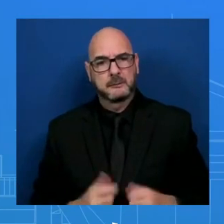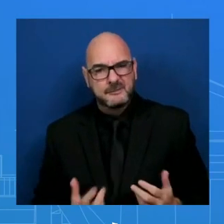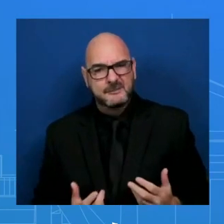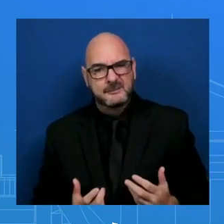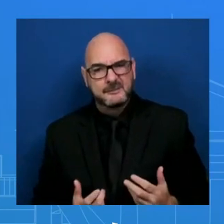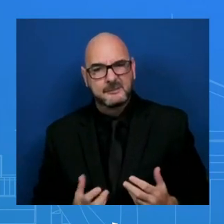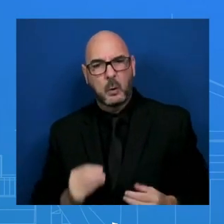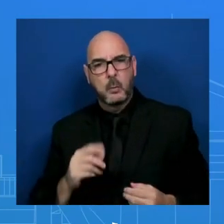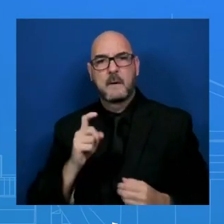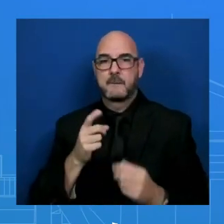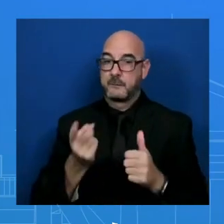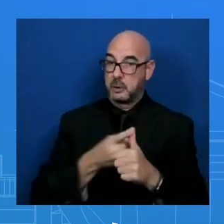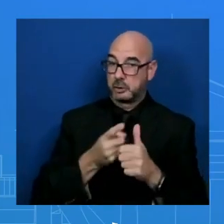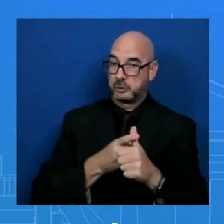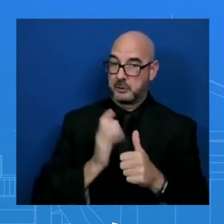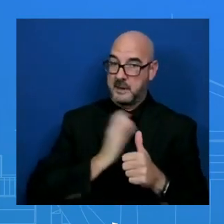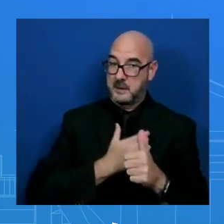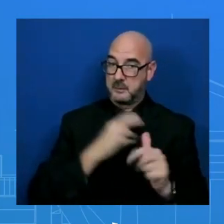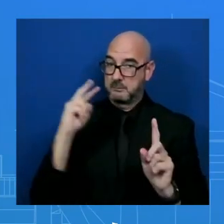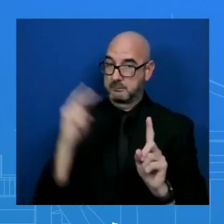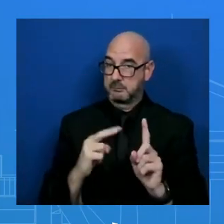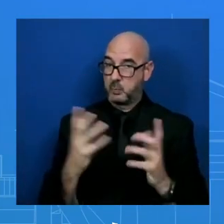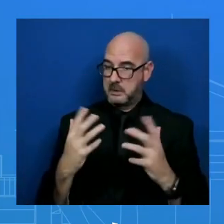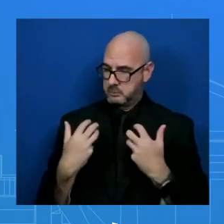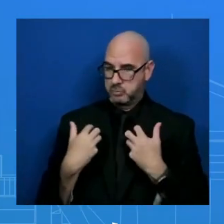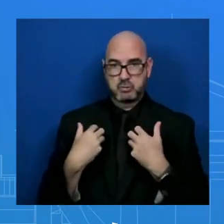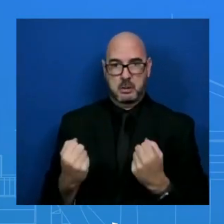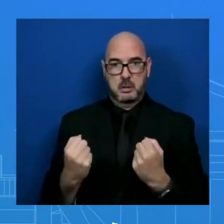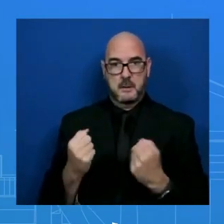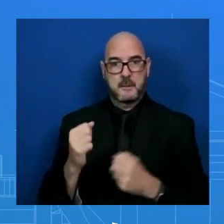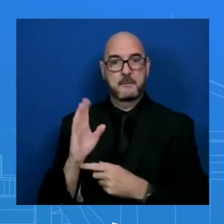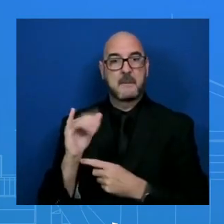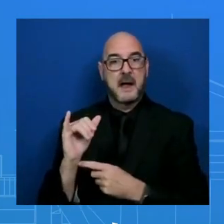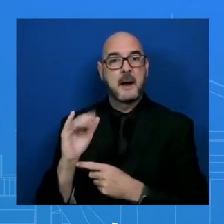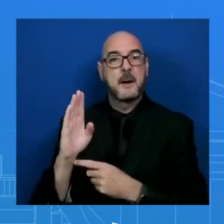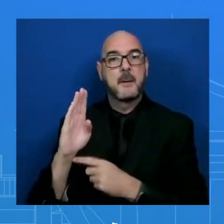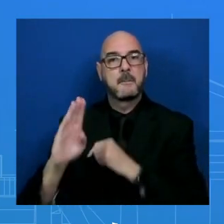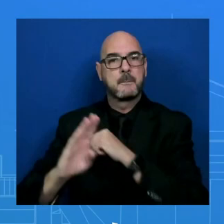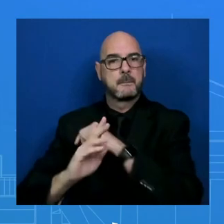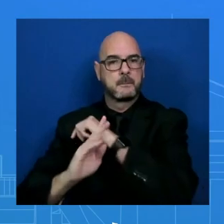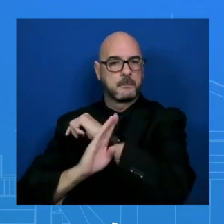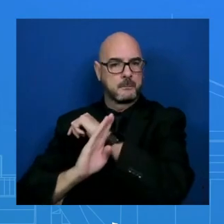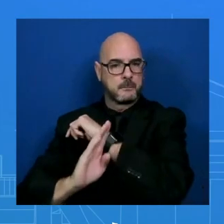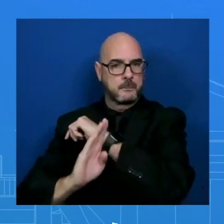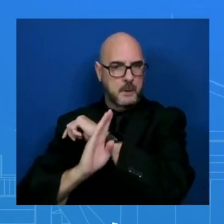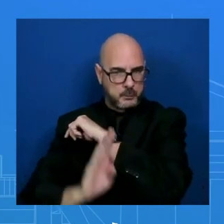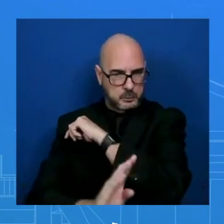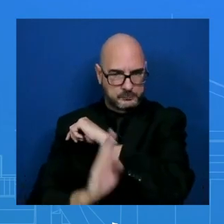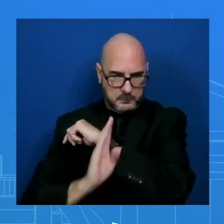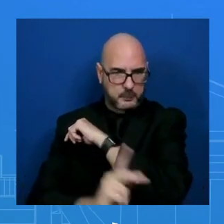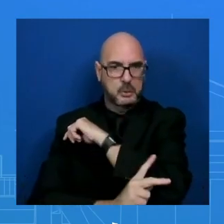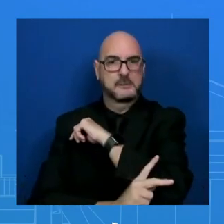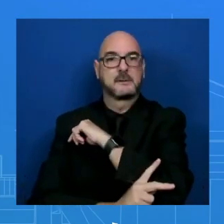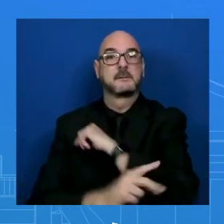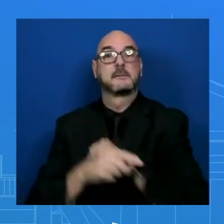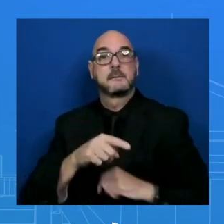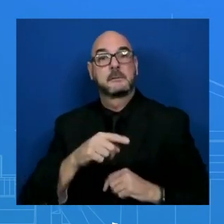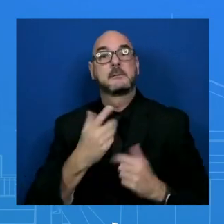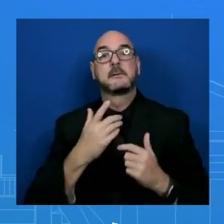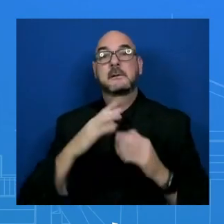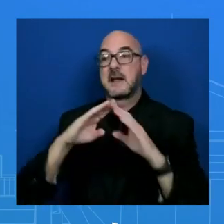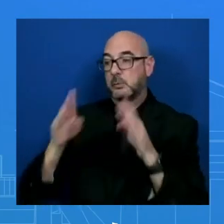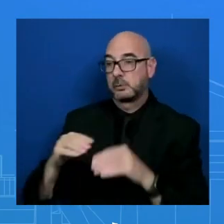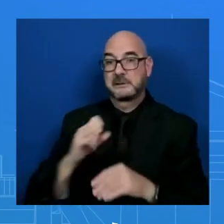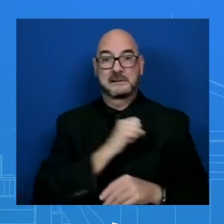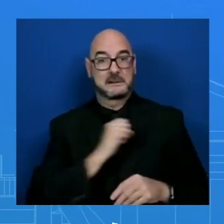that the strong bipartisan support for Ukraine in the Congress, in both the House and the Senate, has been on